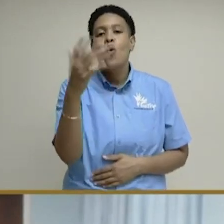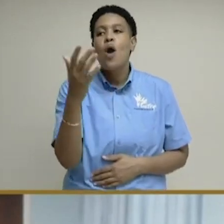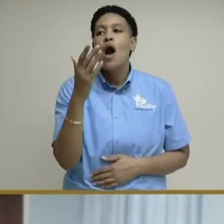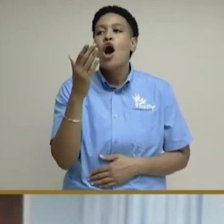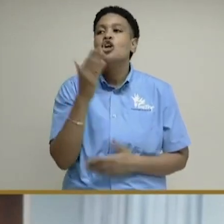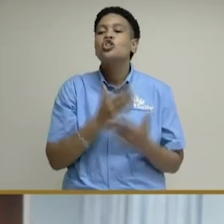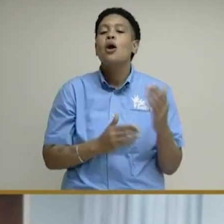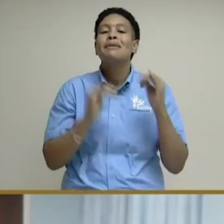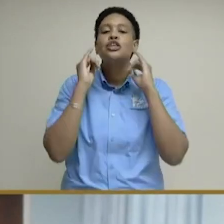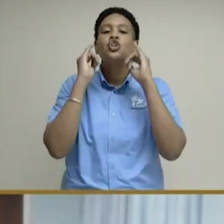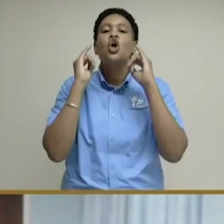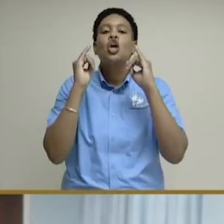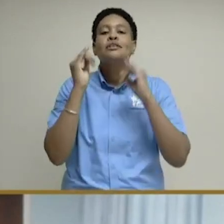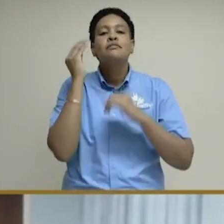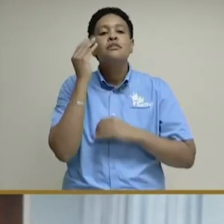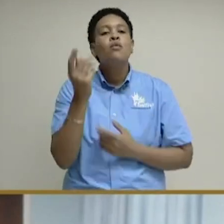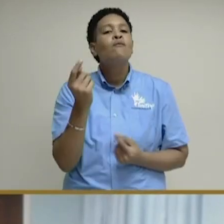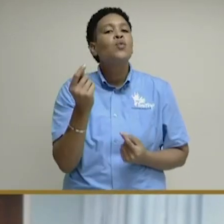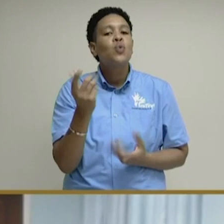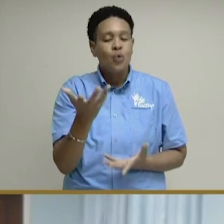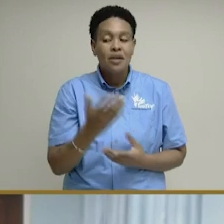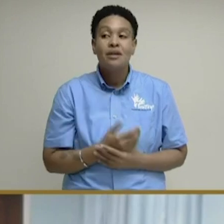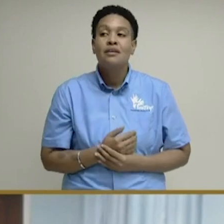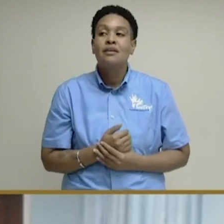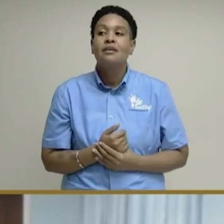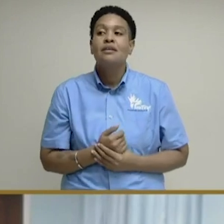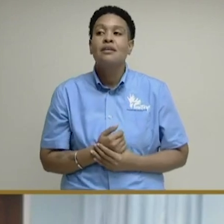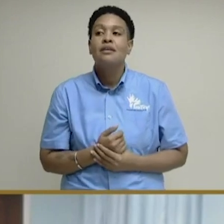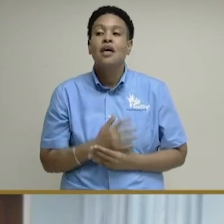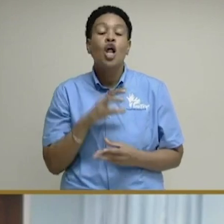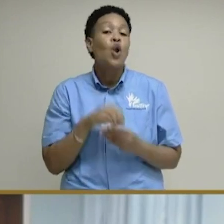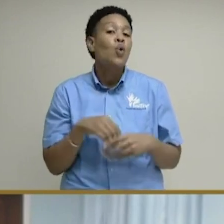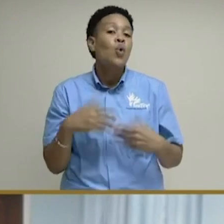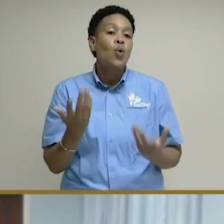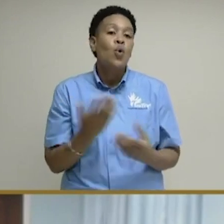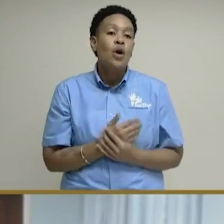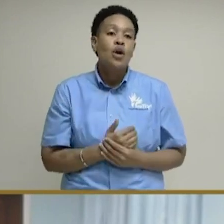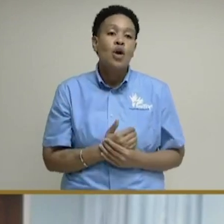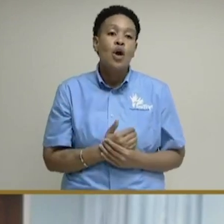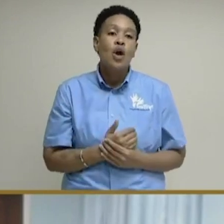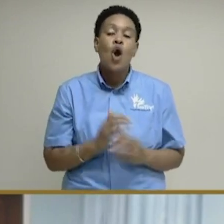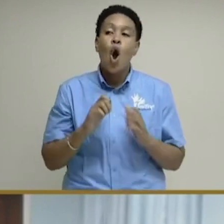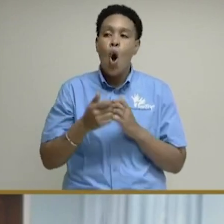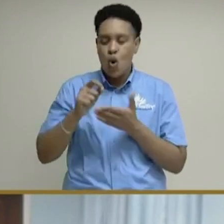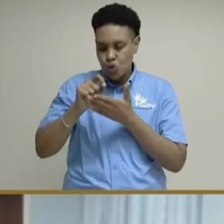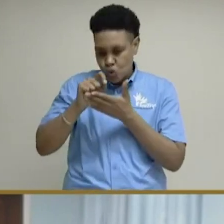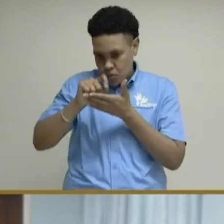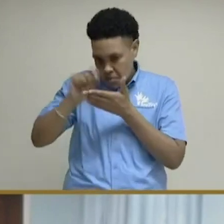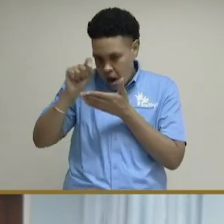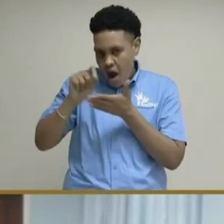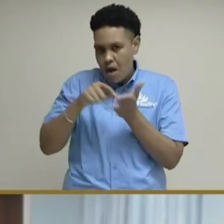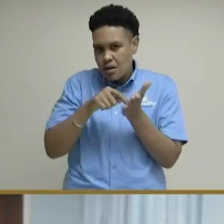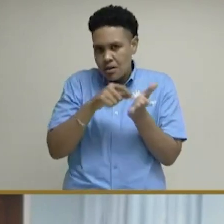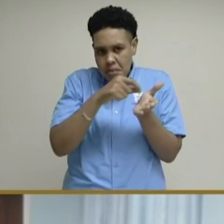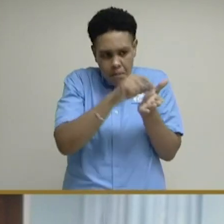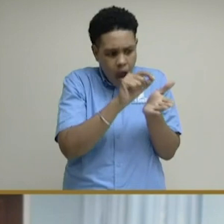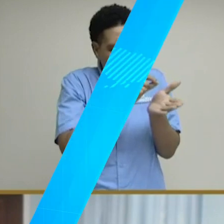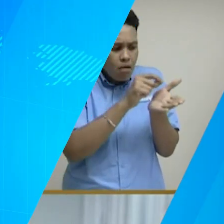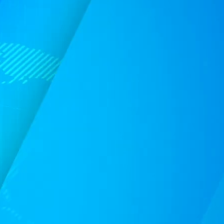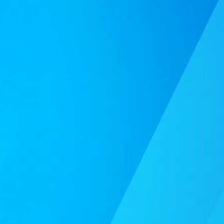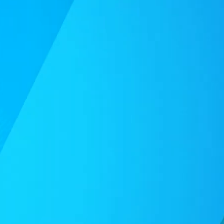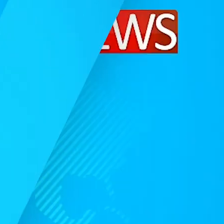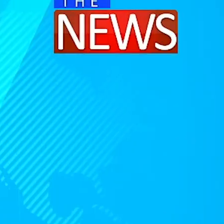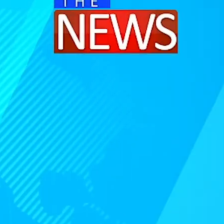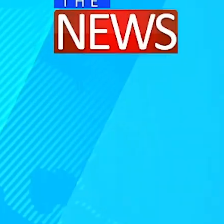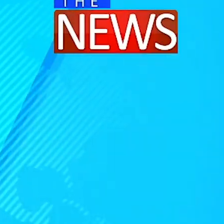certain instruction. That instruction will include how to mark the ballot and they will direct you behind the voting